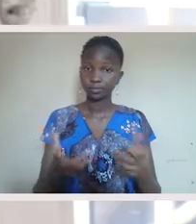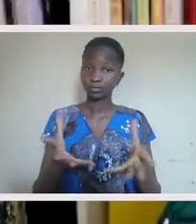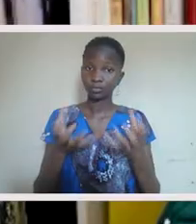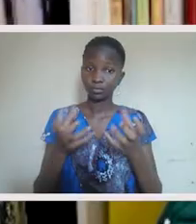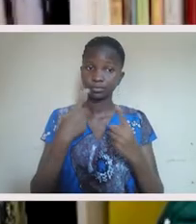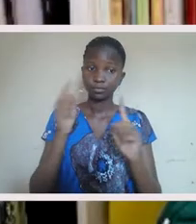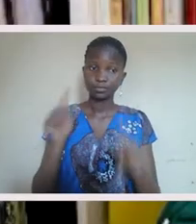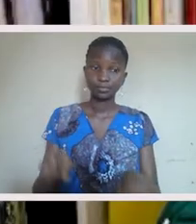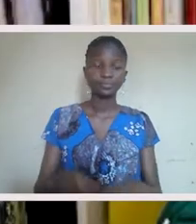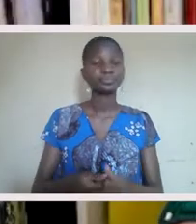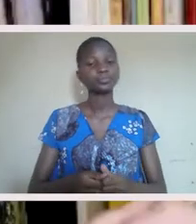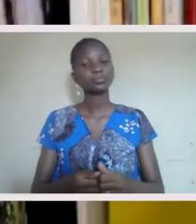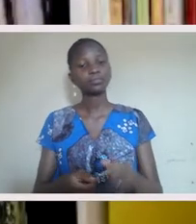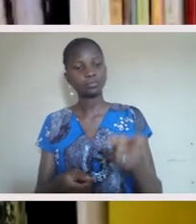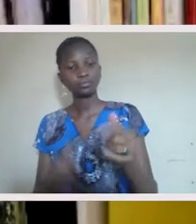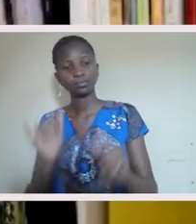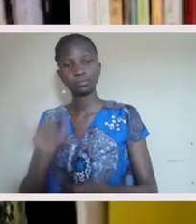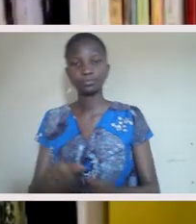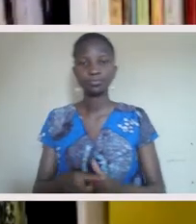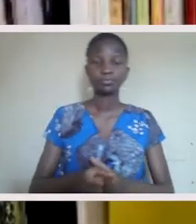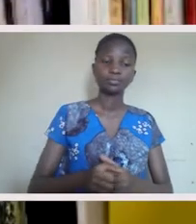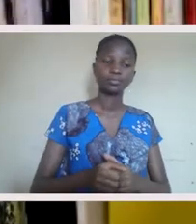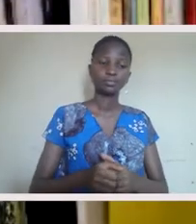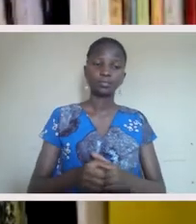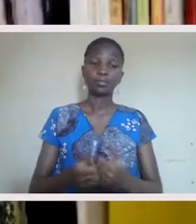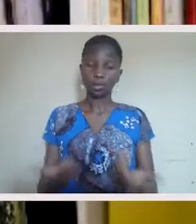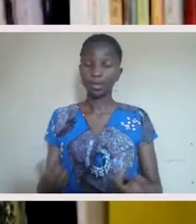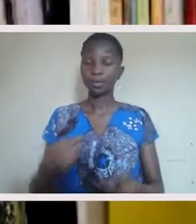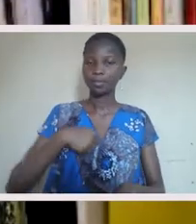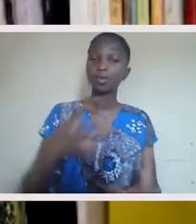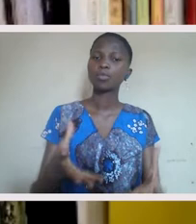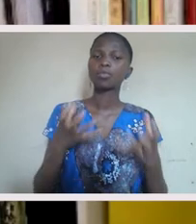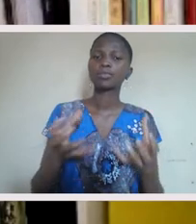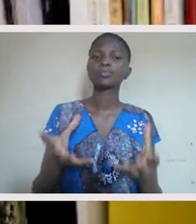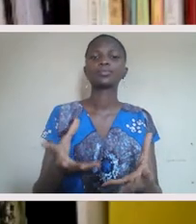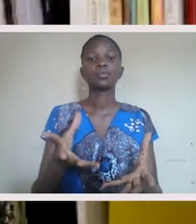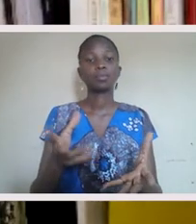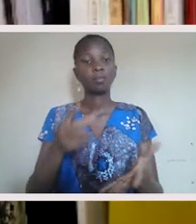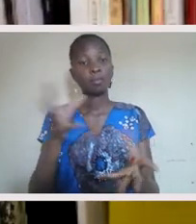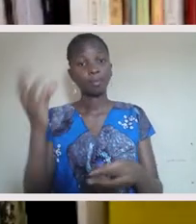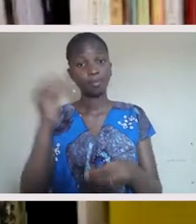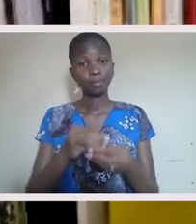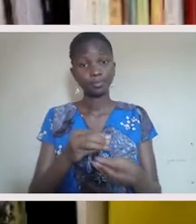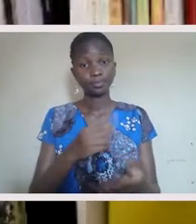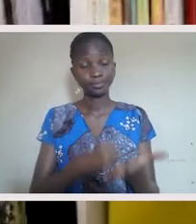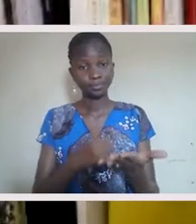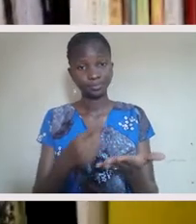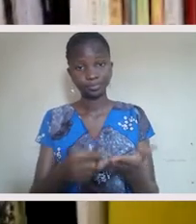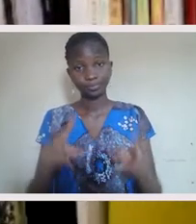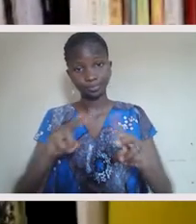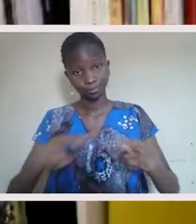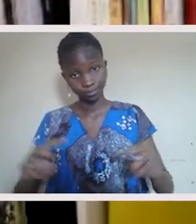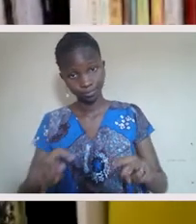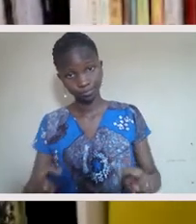I think I might need, uh, just a little bit more clarity in terms of context. Can you, can you give that a bit more definition?